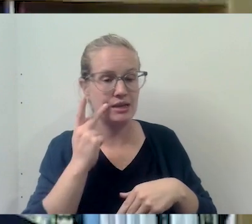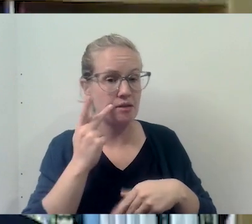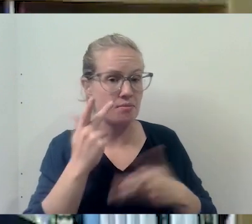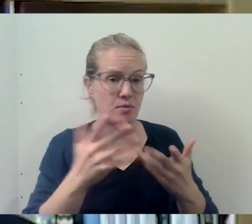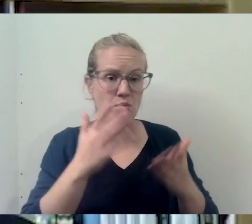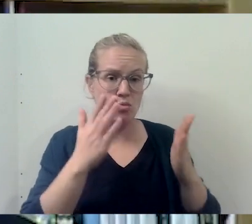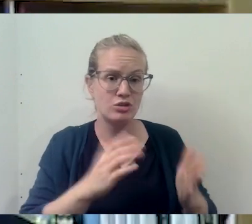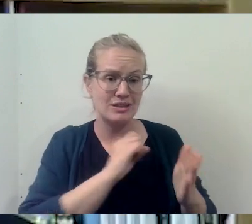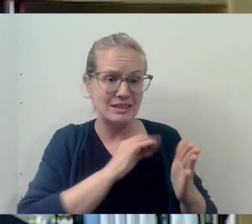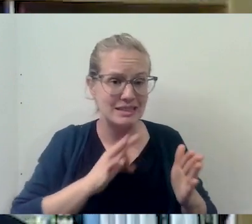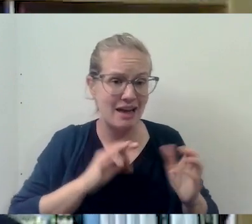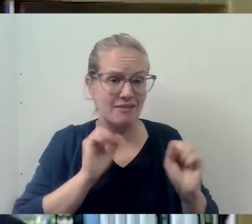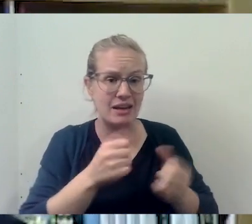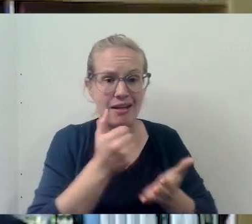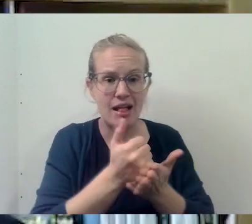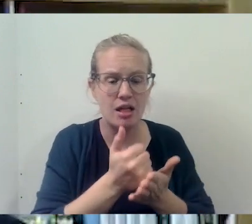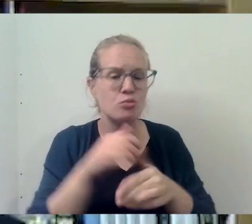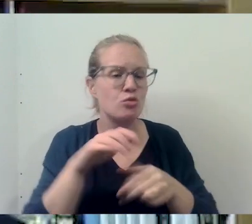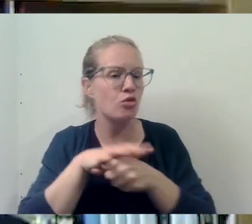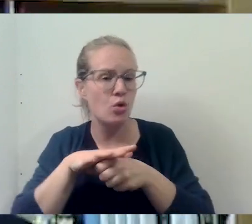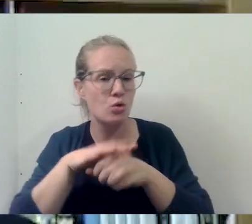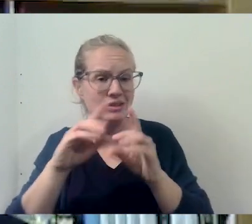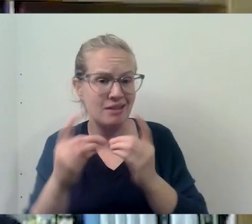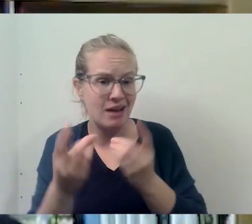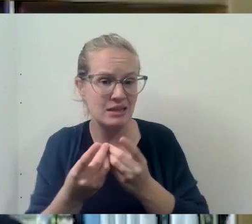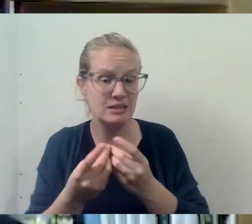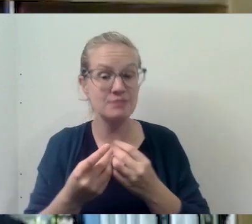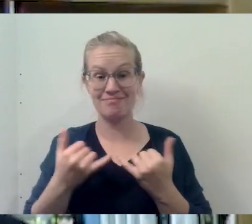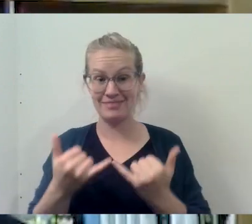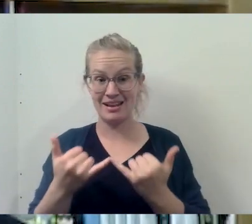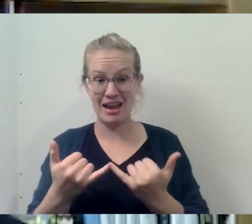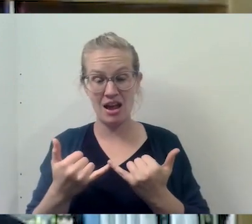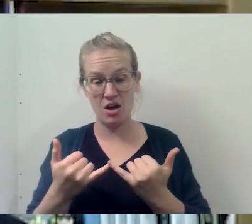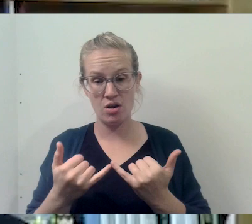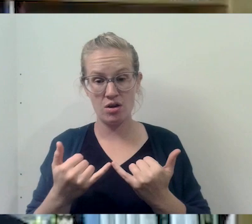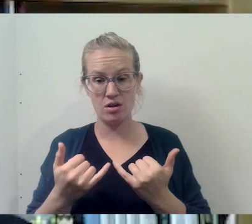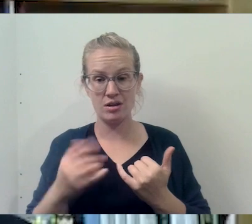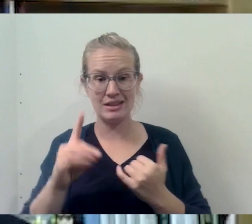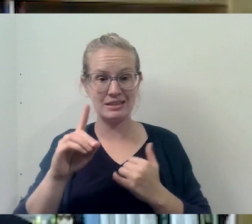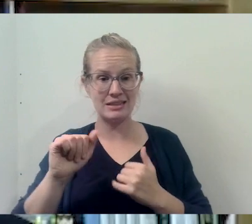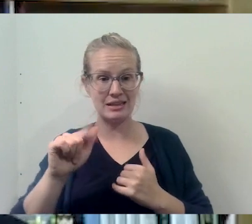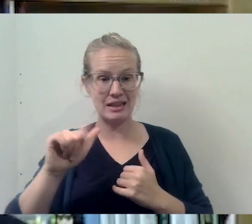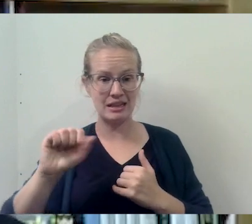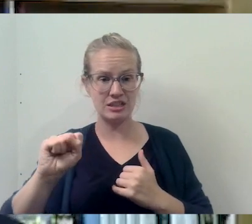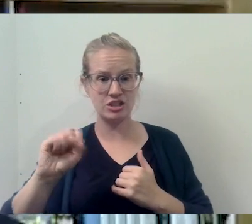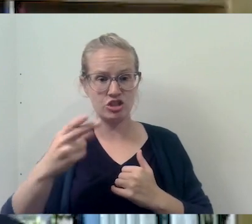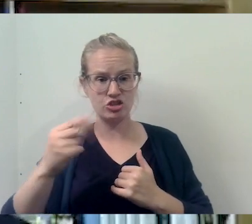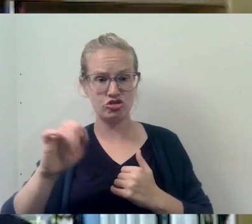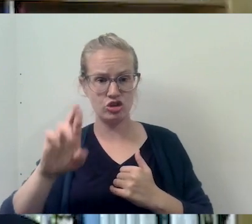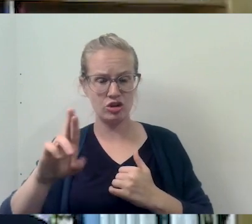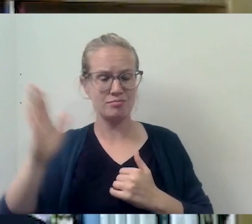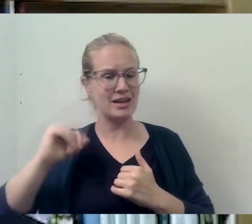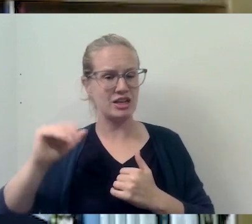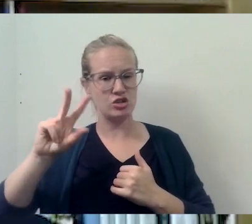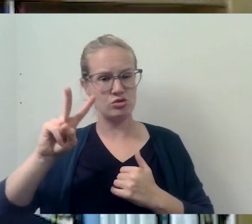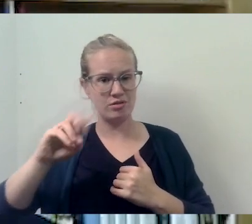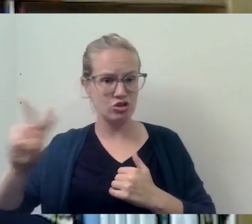someone on staff that can be helpful or the local diocese. Nowadays, after the Dallas charter in 2002,